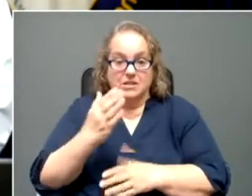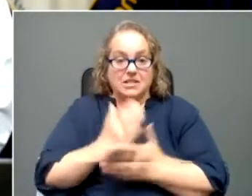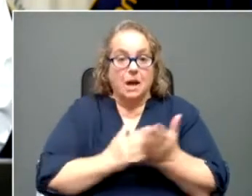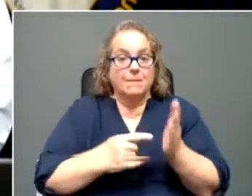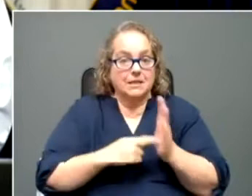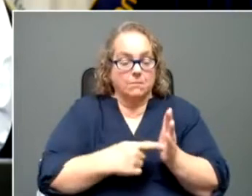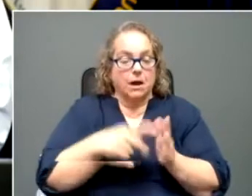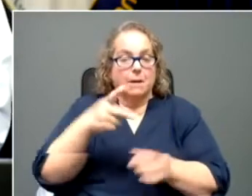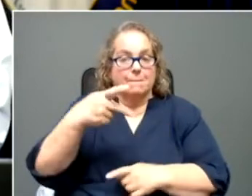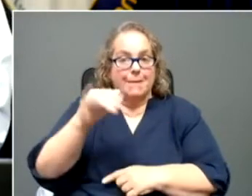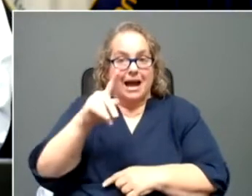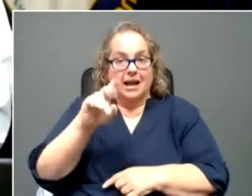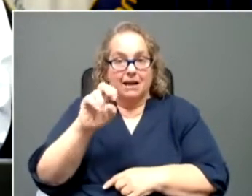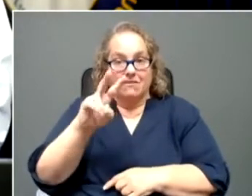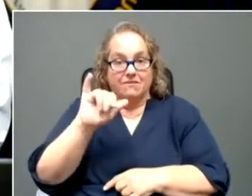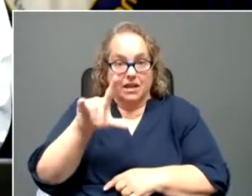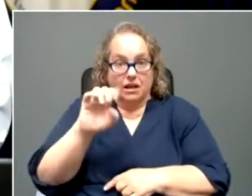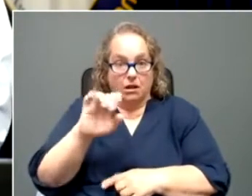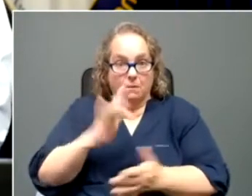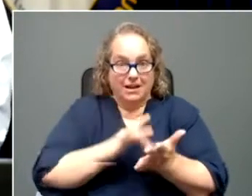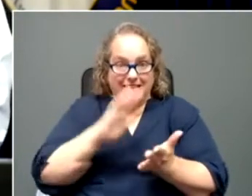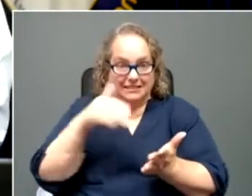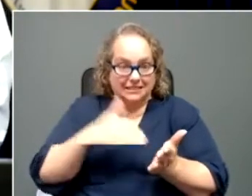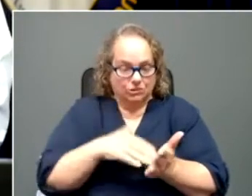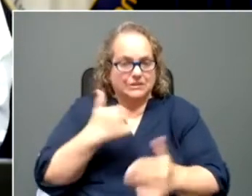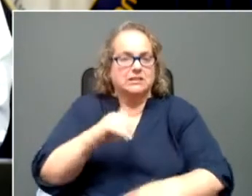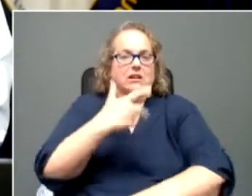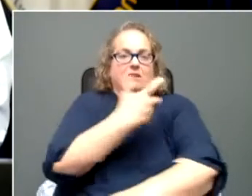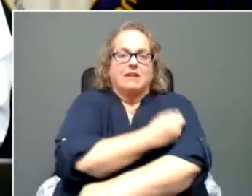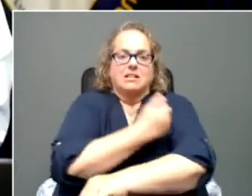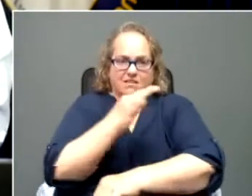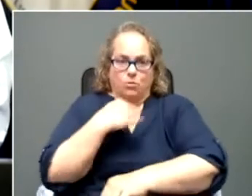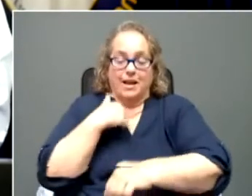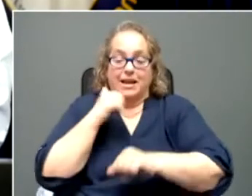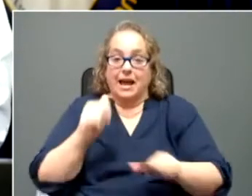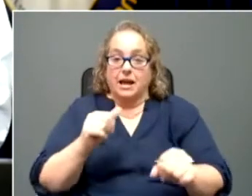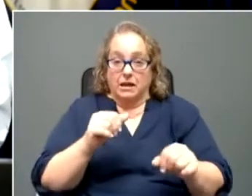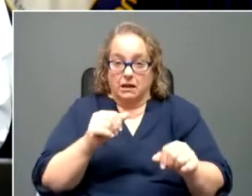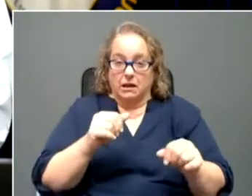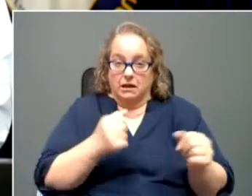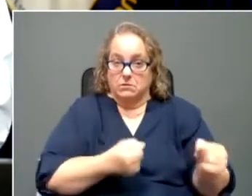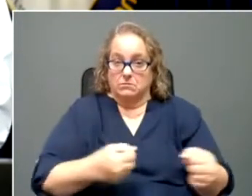still, uh, vaccinating if we can put up, uh, vaccination openings.